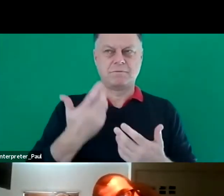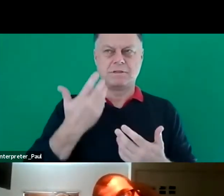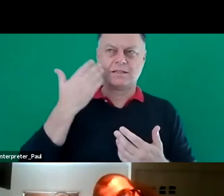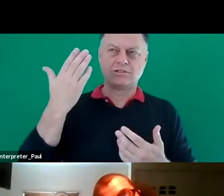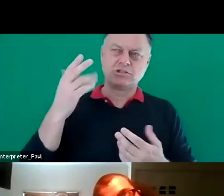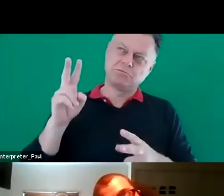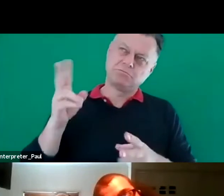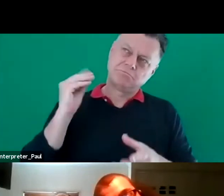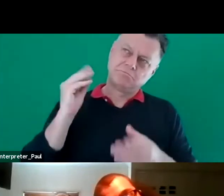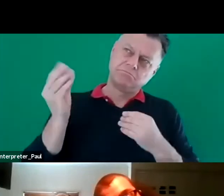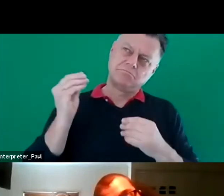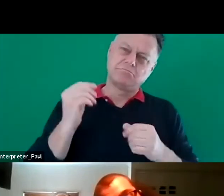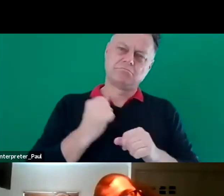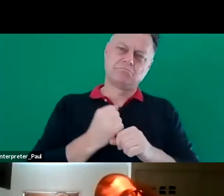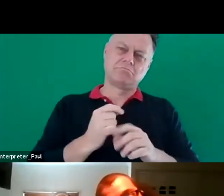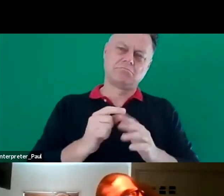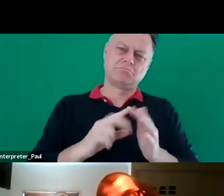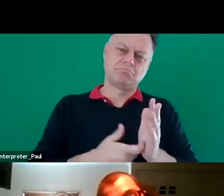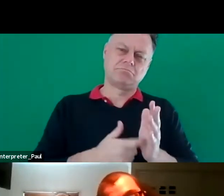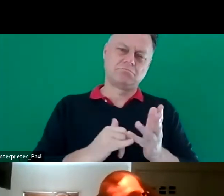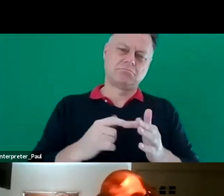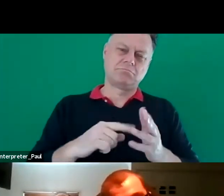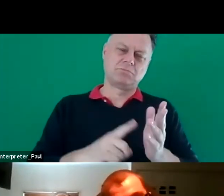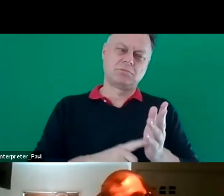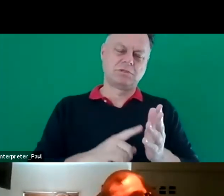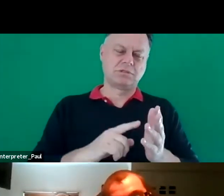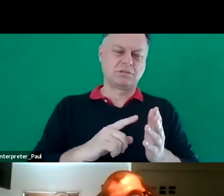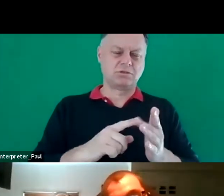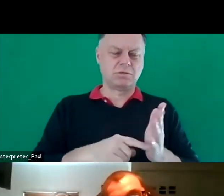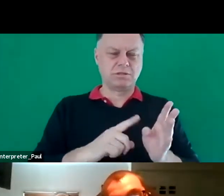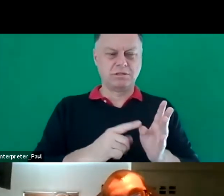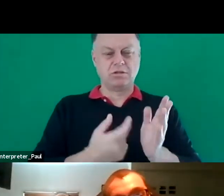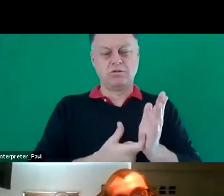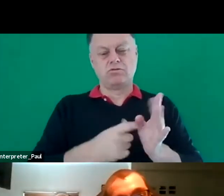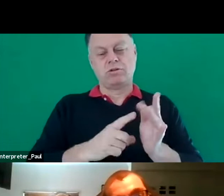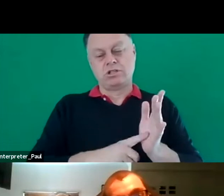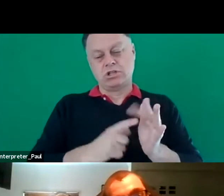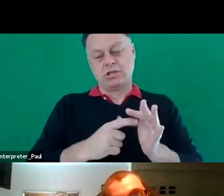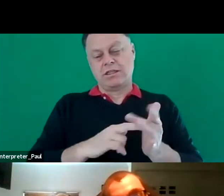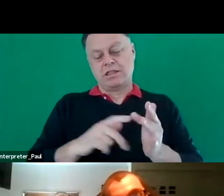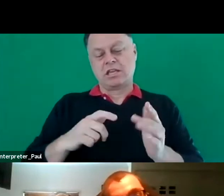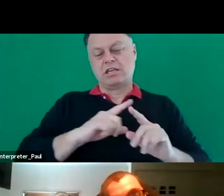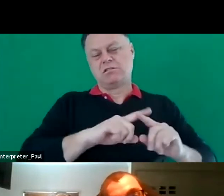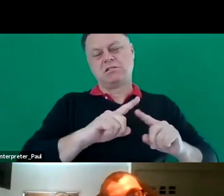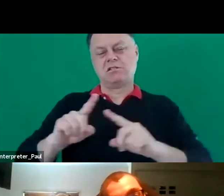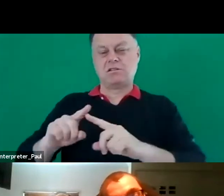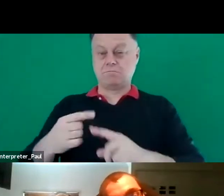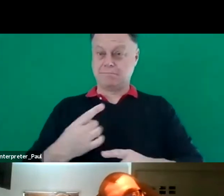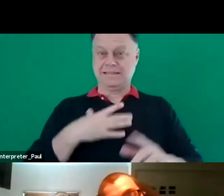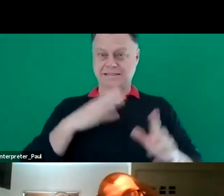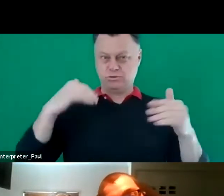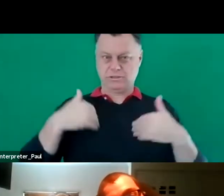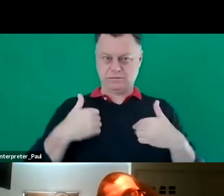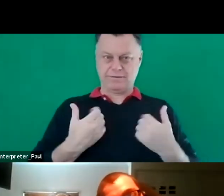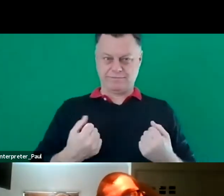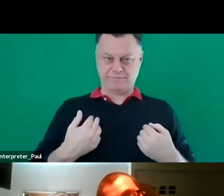various gender, sexuality, ethnic, racial backgrounds, and how that enriched my education. So as an autistic person, I wanted